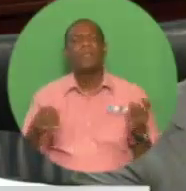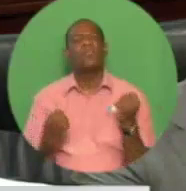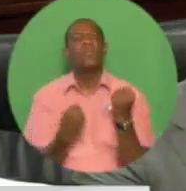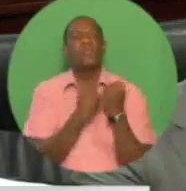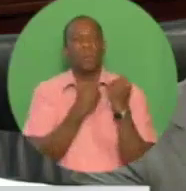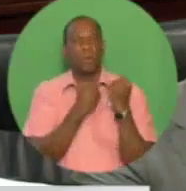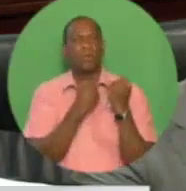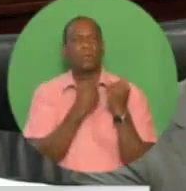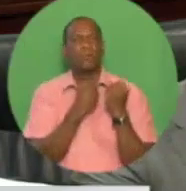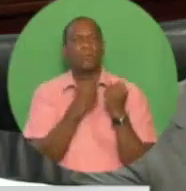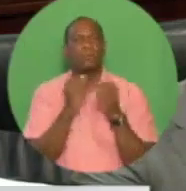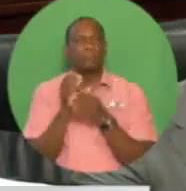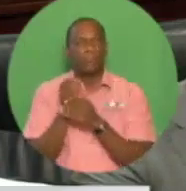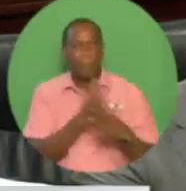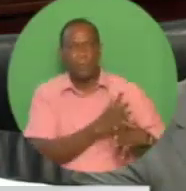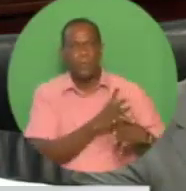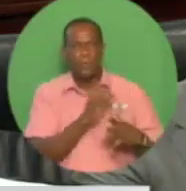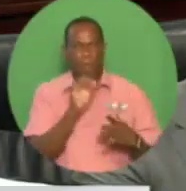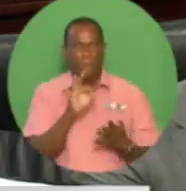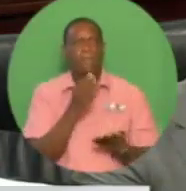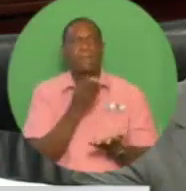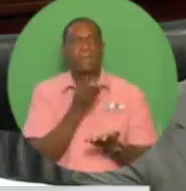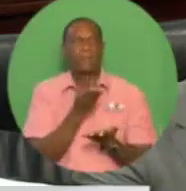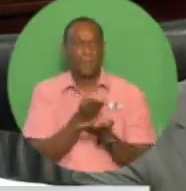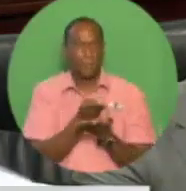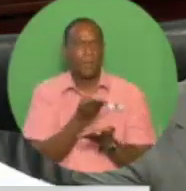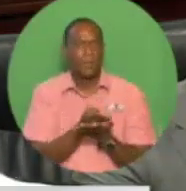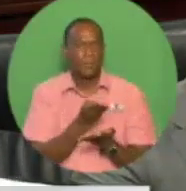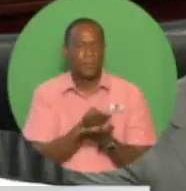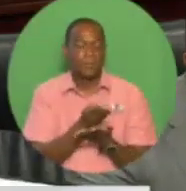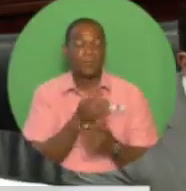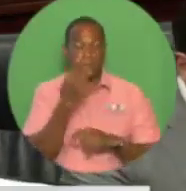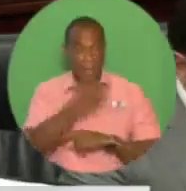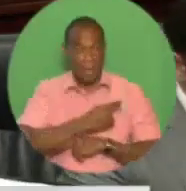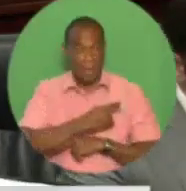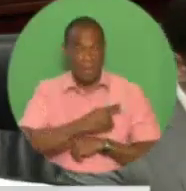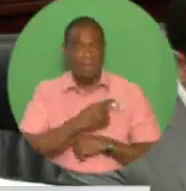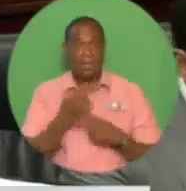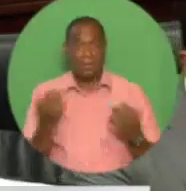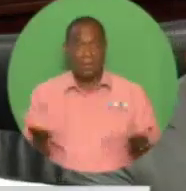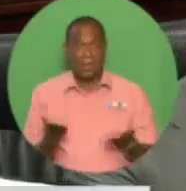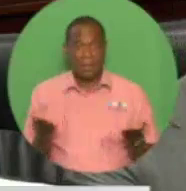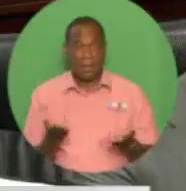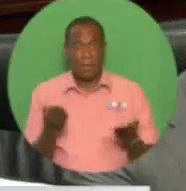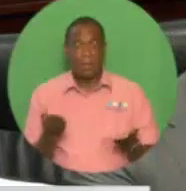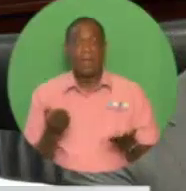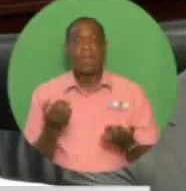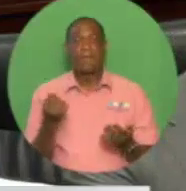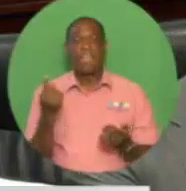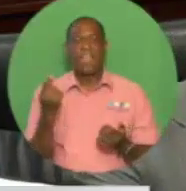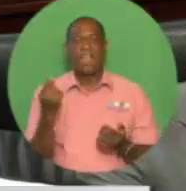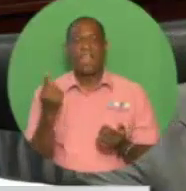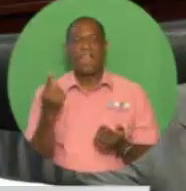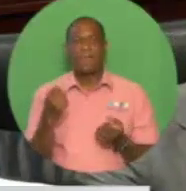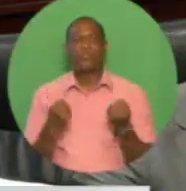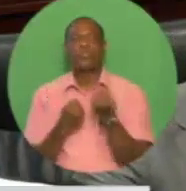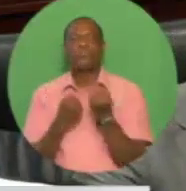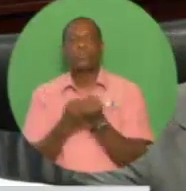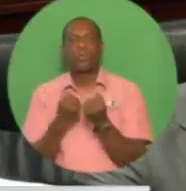To this end, I have laid today in Parliament 11 supporting documents. Madam Speaker,